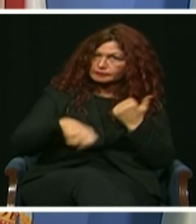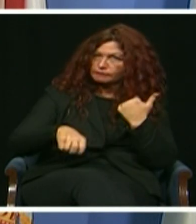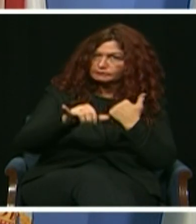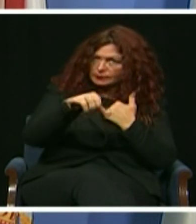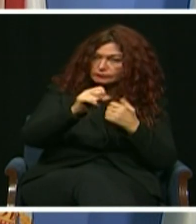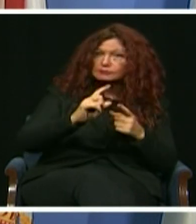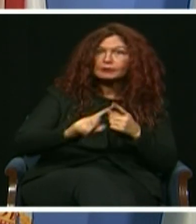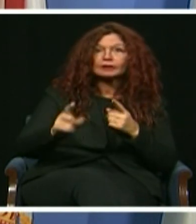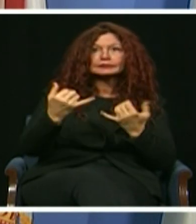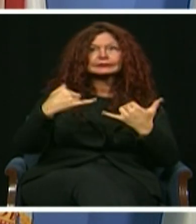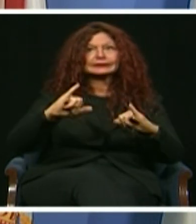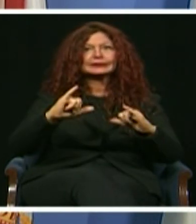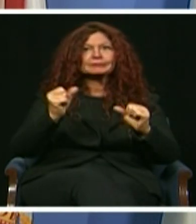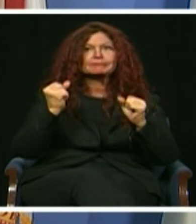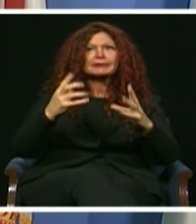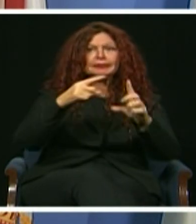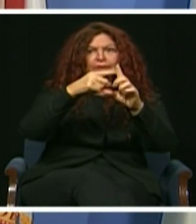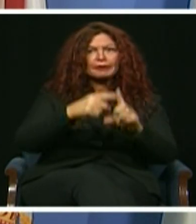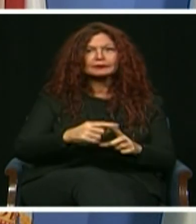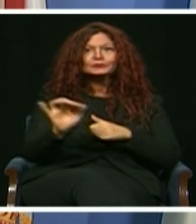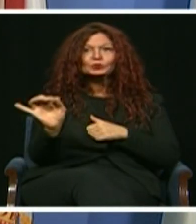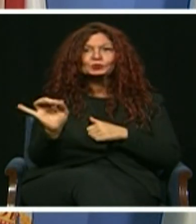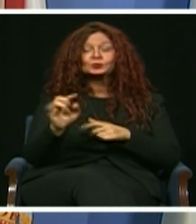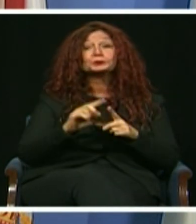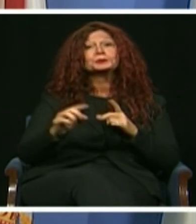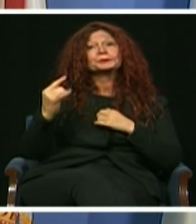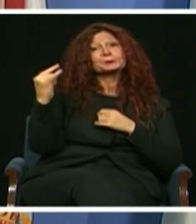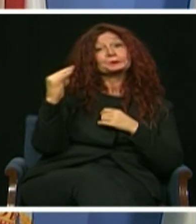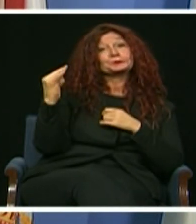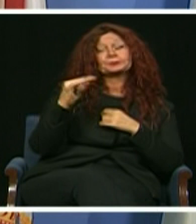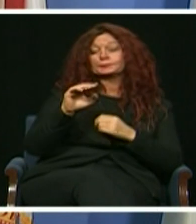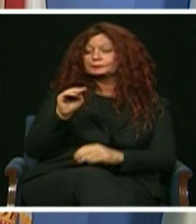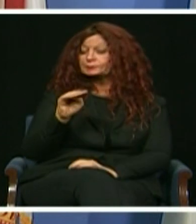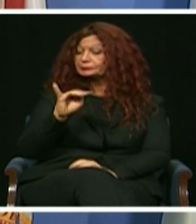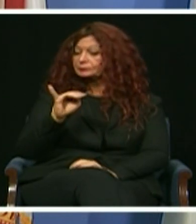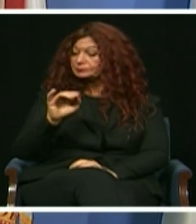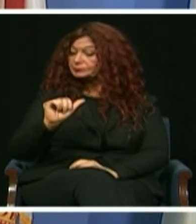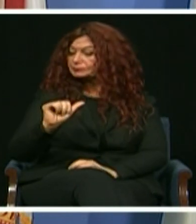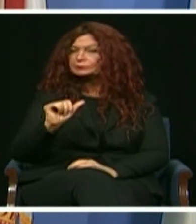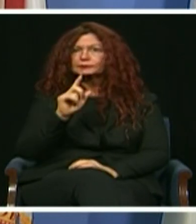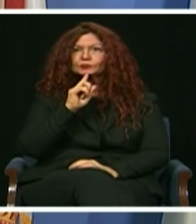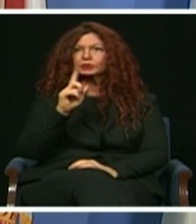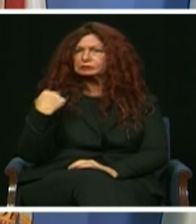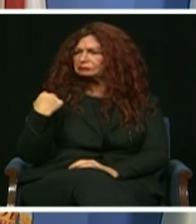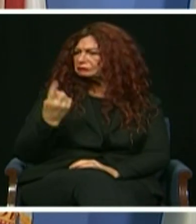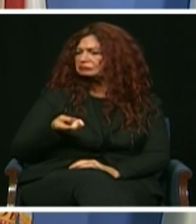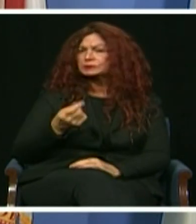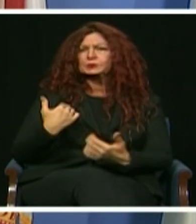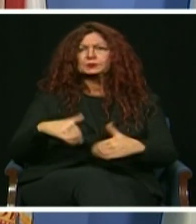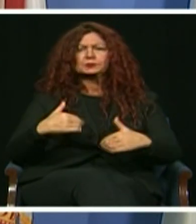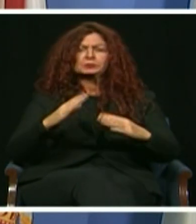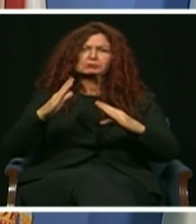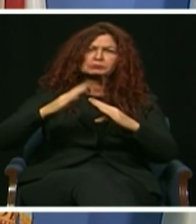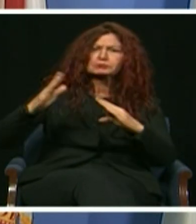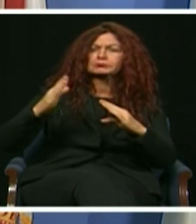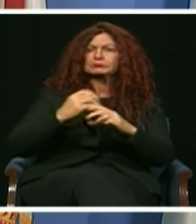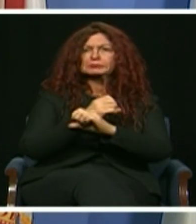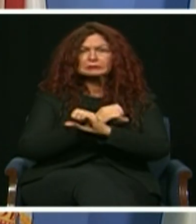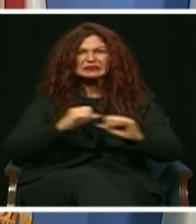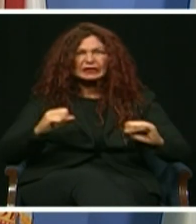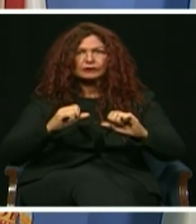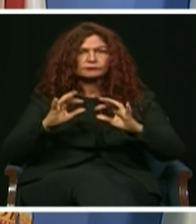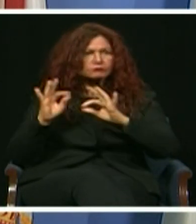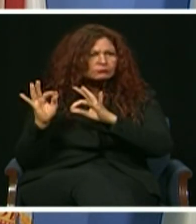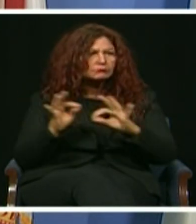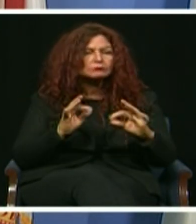Miami International Airport has been a leader in keeping passengers and crews safe during COVID and was the first airport in Florida, second